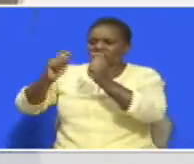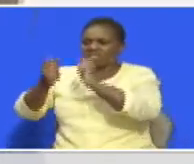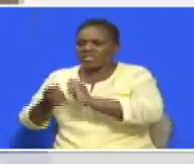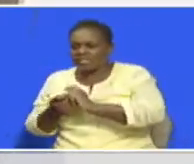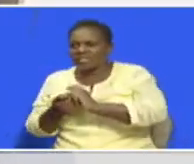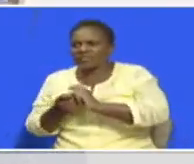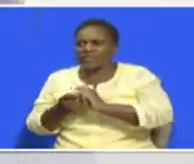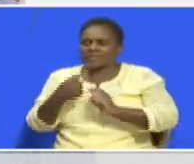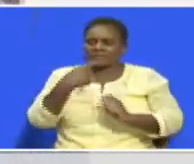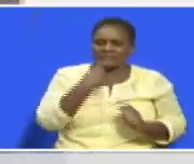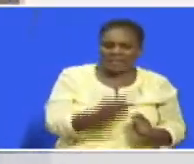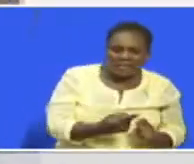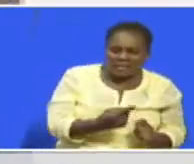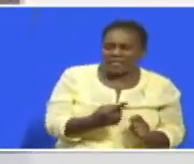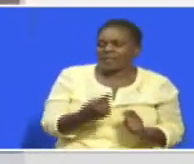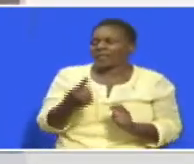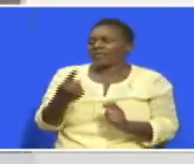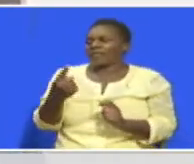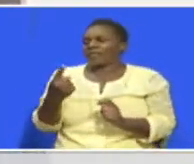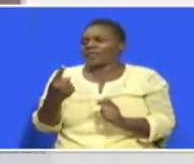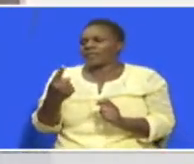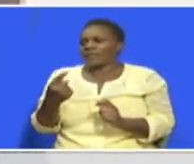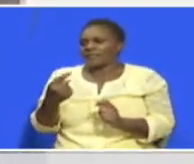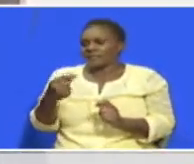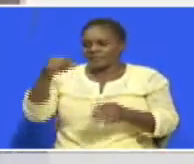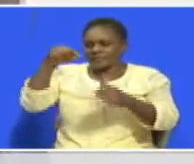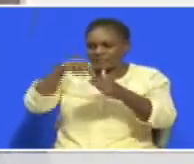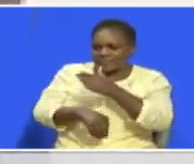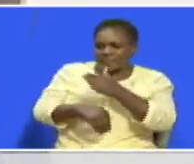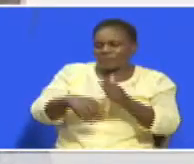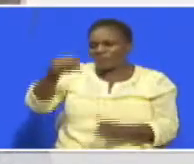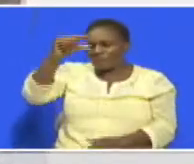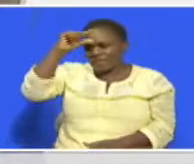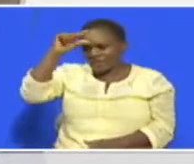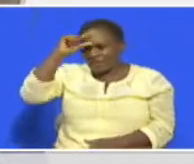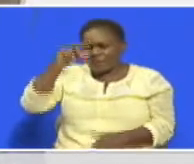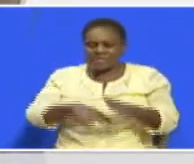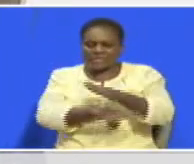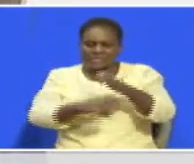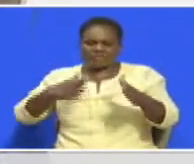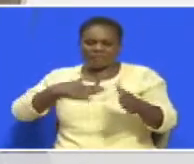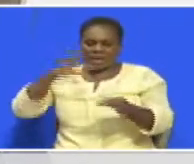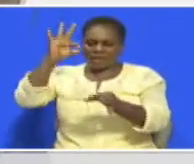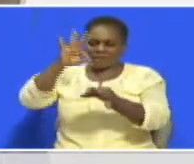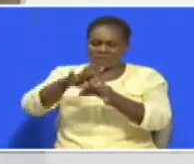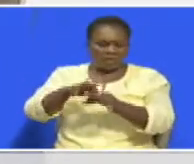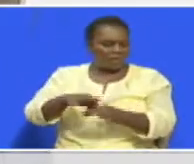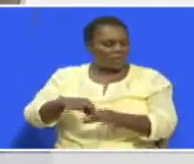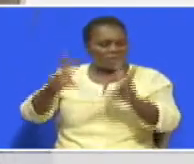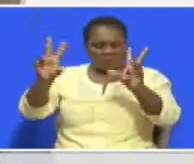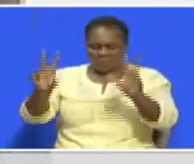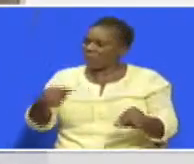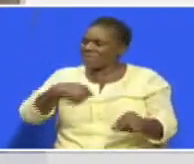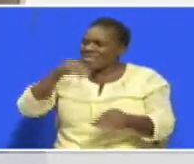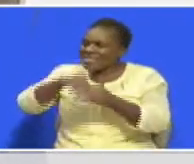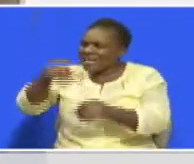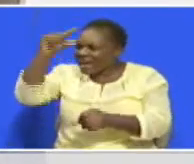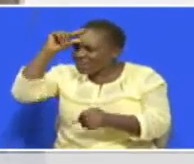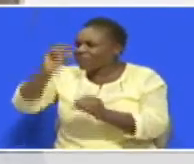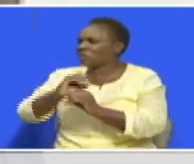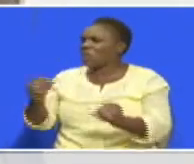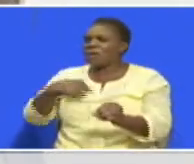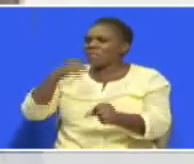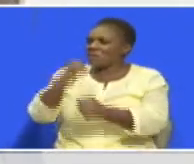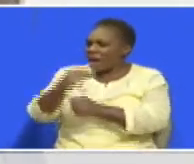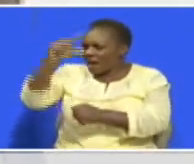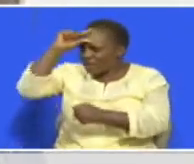Anasema Ya kwamba Deep state Itani nyanganya votes I'm not in the government And I've never